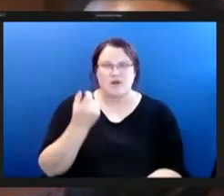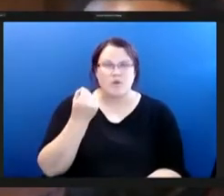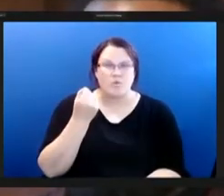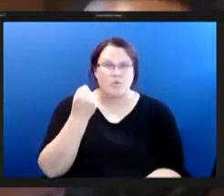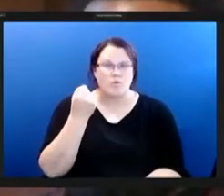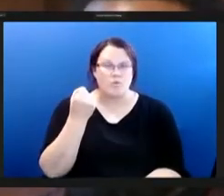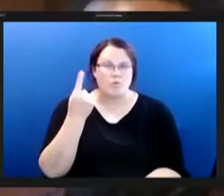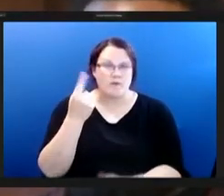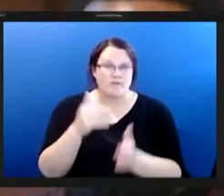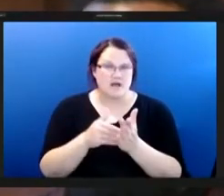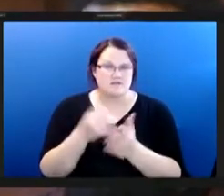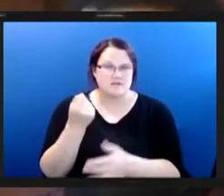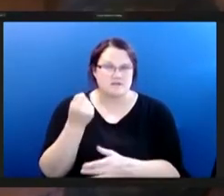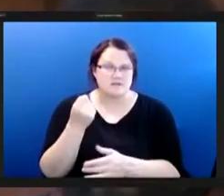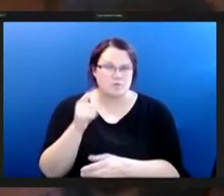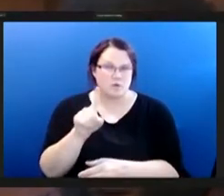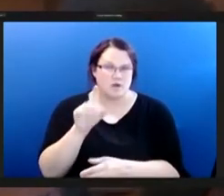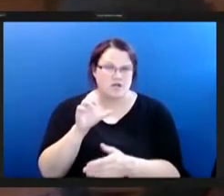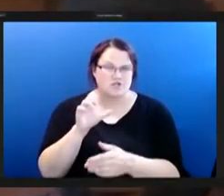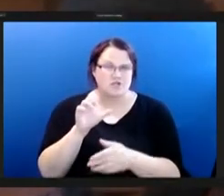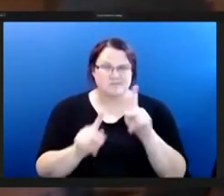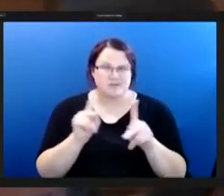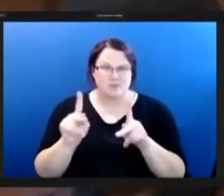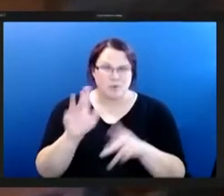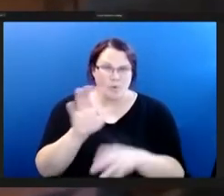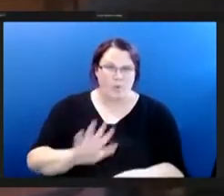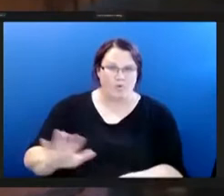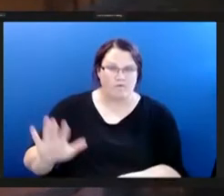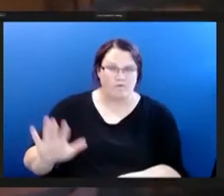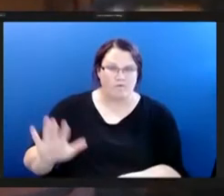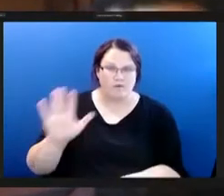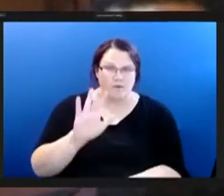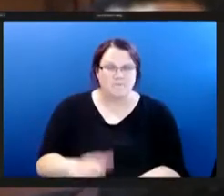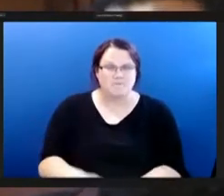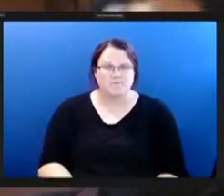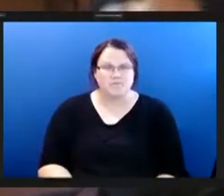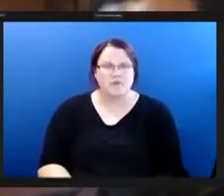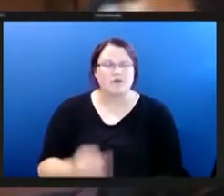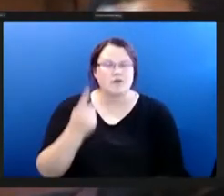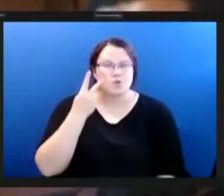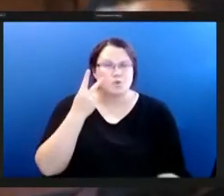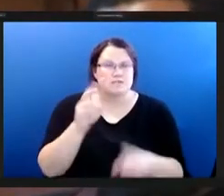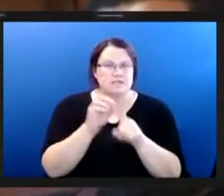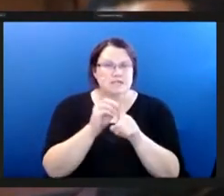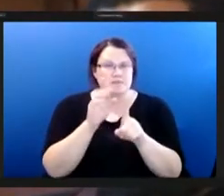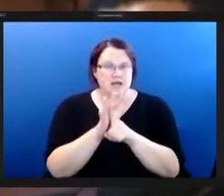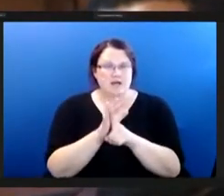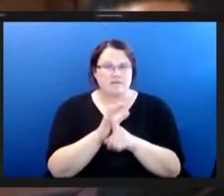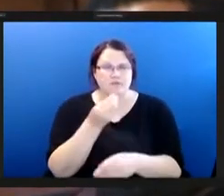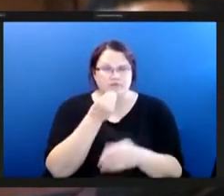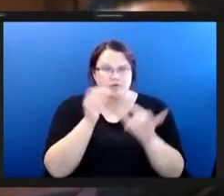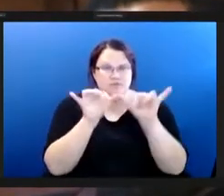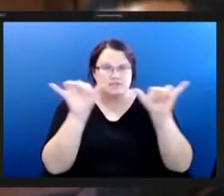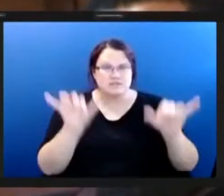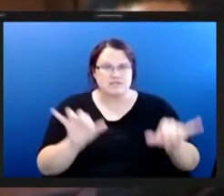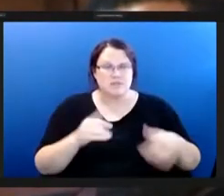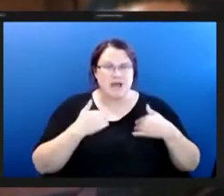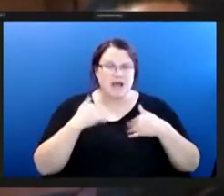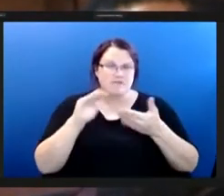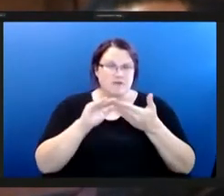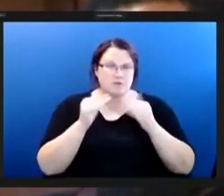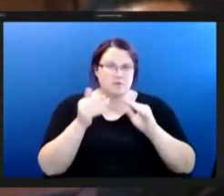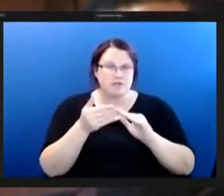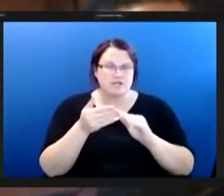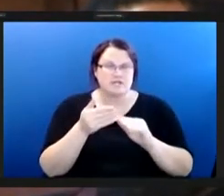11 county service area we see the direct impact that inequities in the food system have in our communities and on city